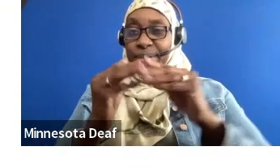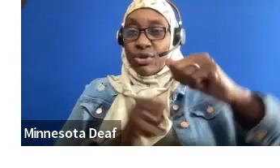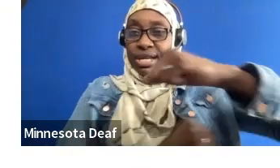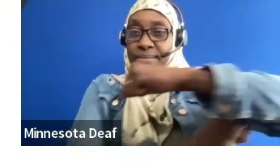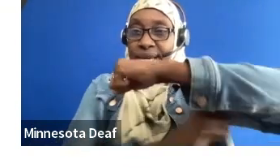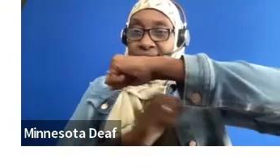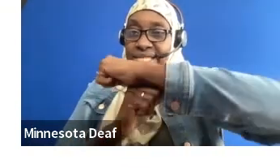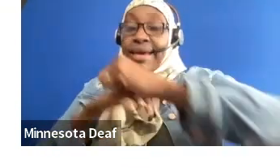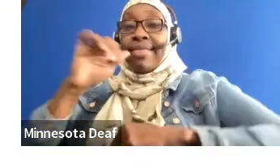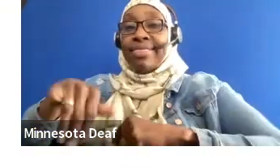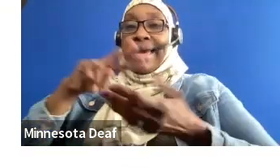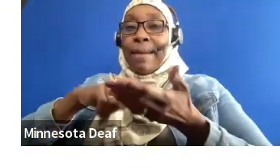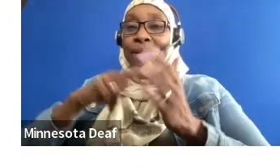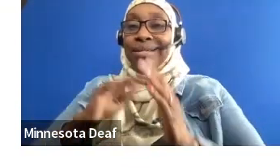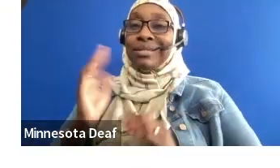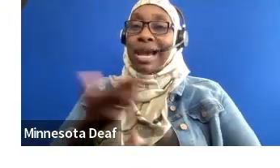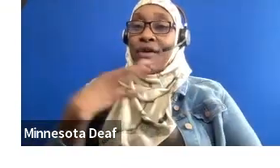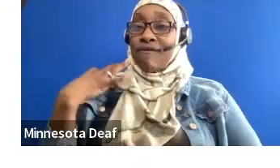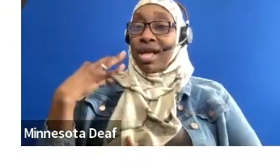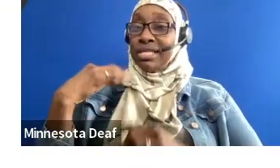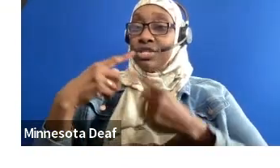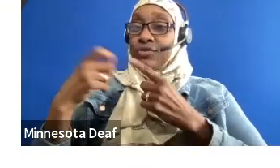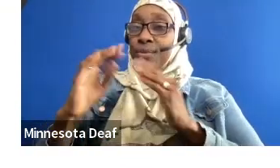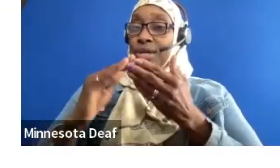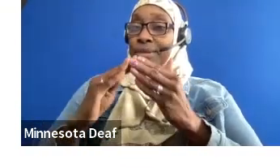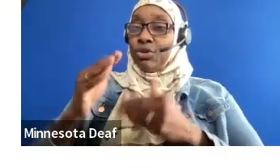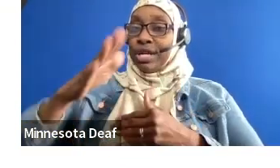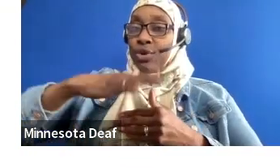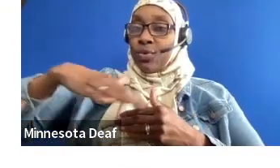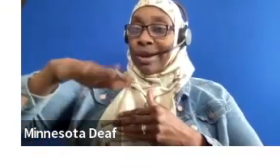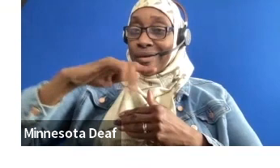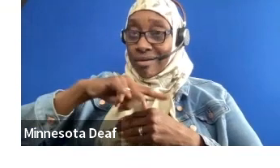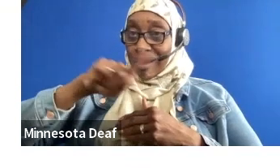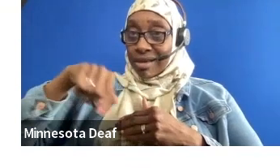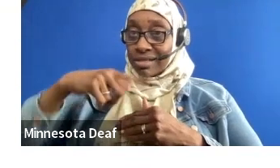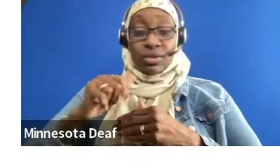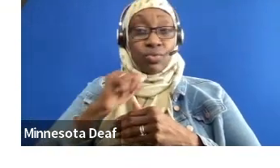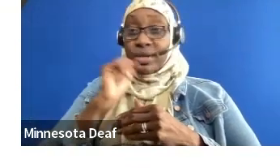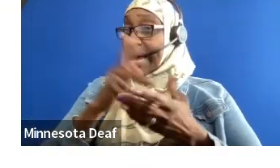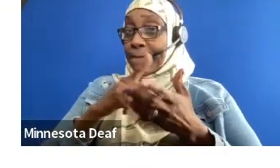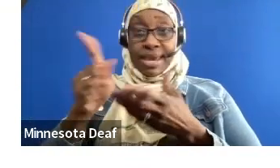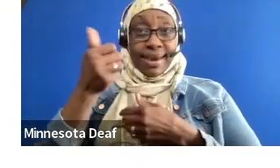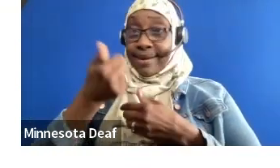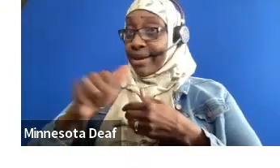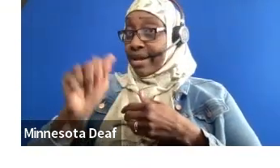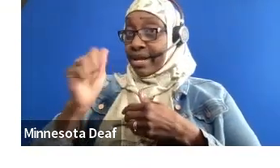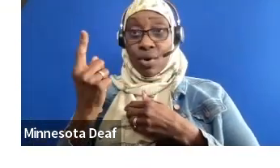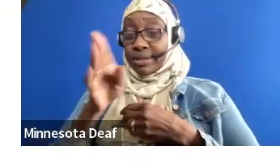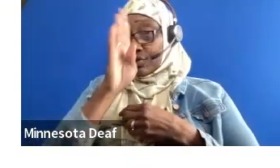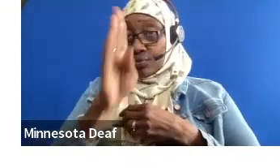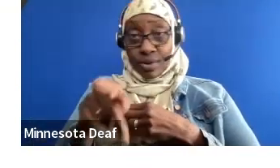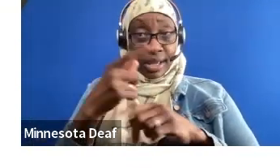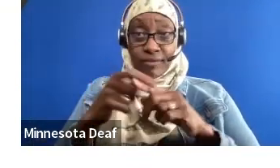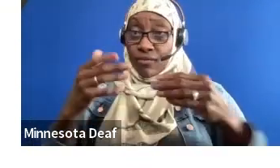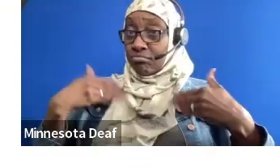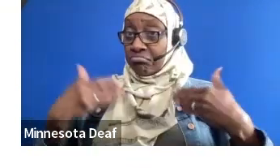us, right? We're not paying anyone. We don't have the money for that. They're directly from the neighborhoods. We are recruiting youths directly from the neighborhoods.